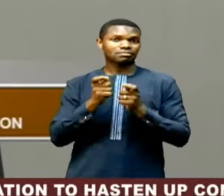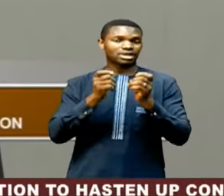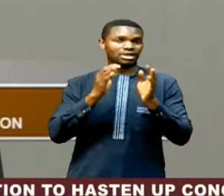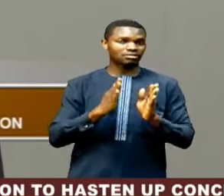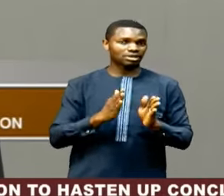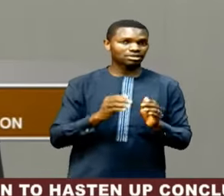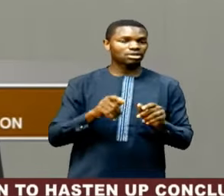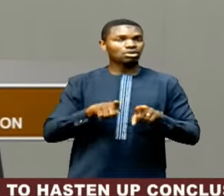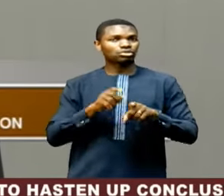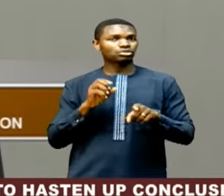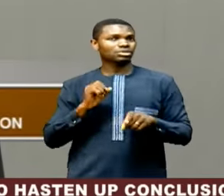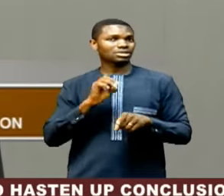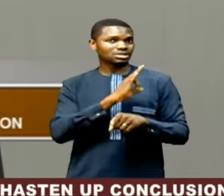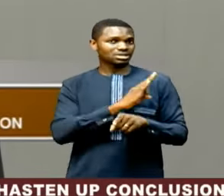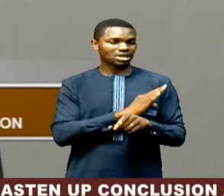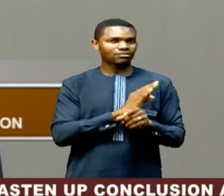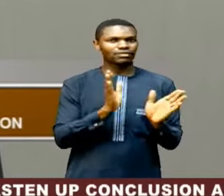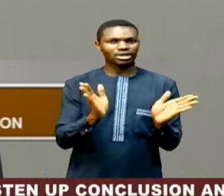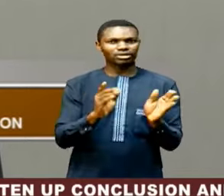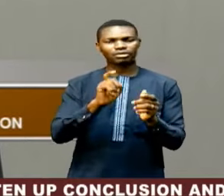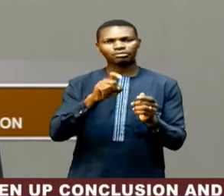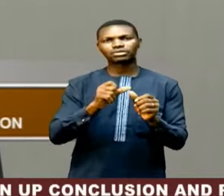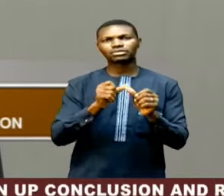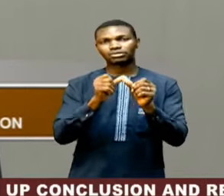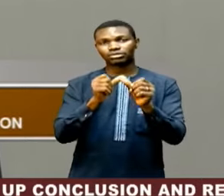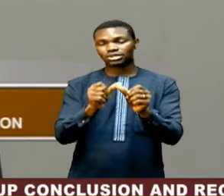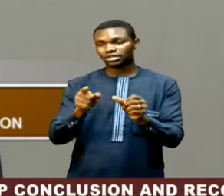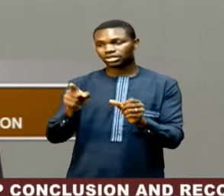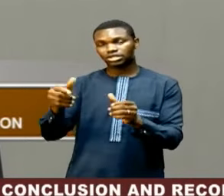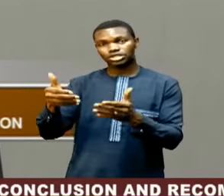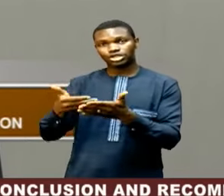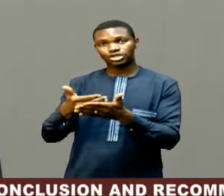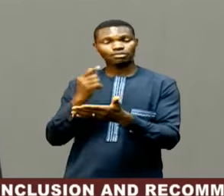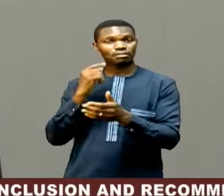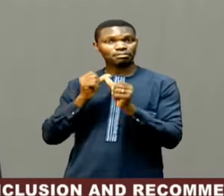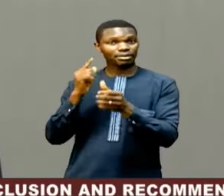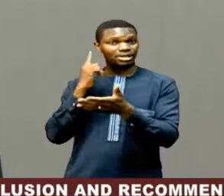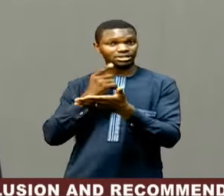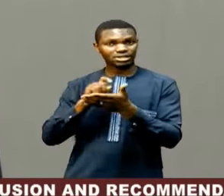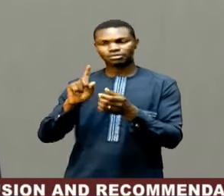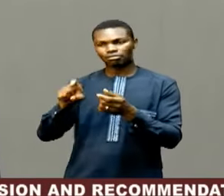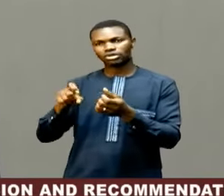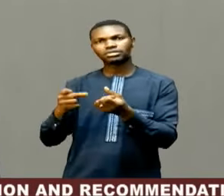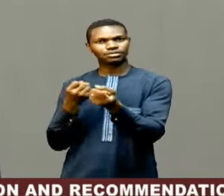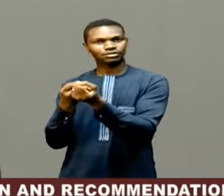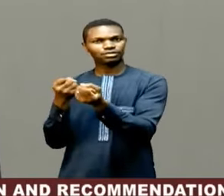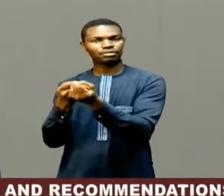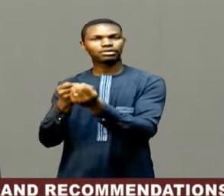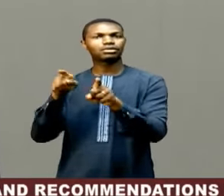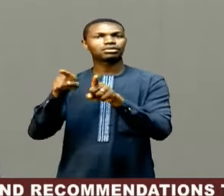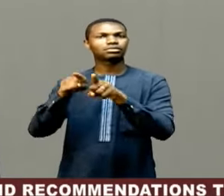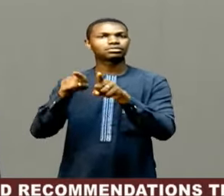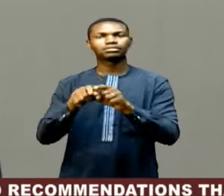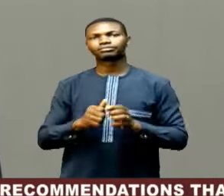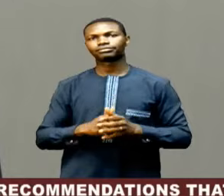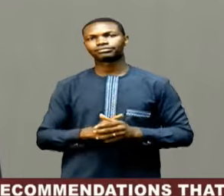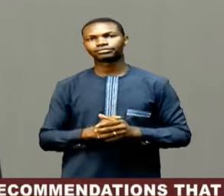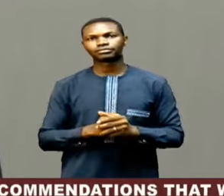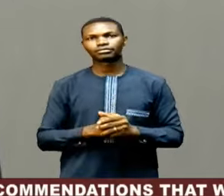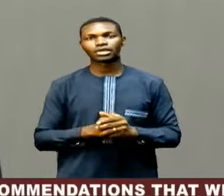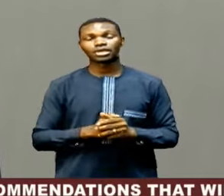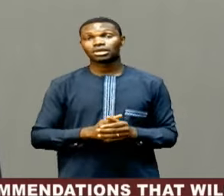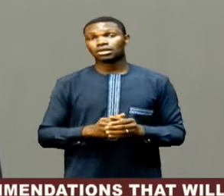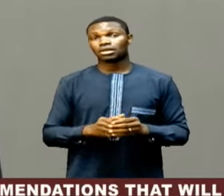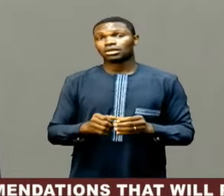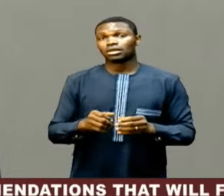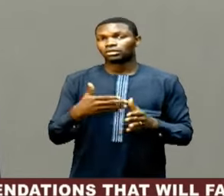she encouraged them to extend the same cooperation to the incoming Permanent Secretary. To even more significant